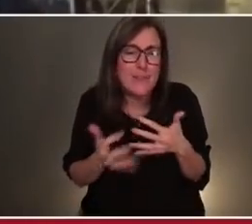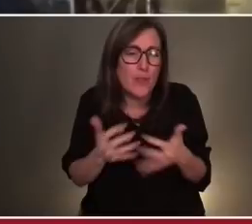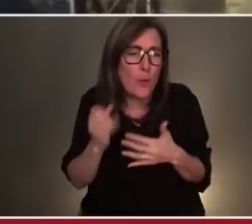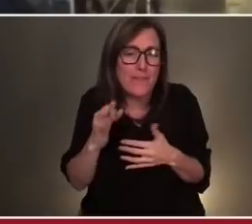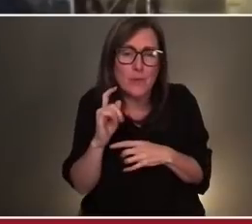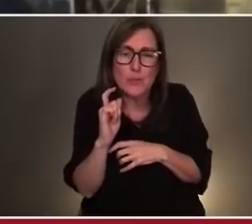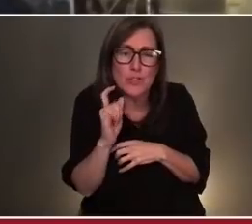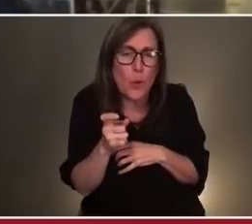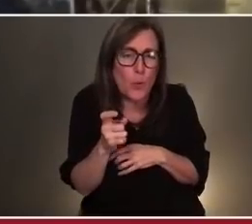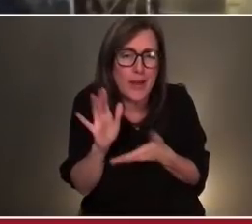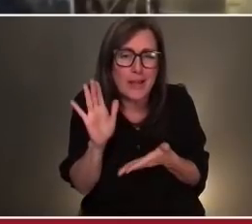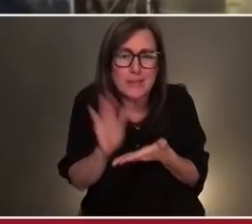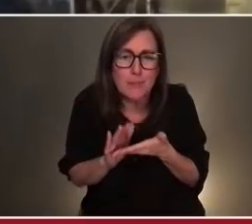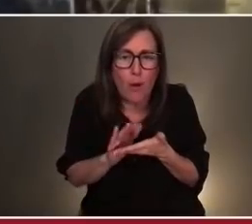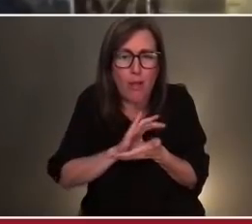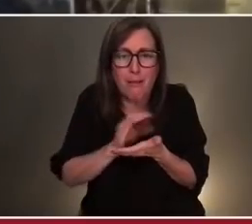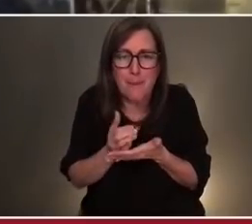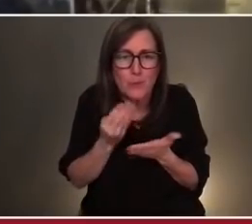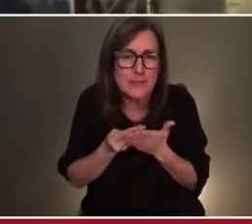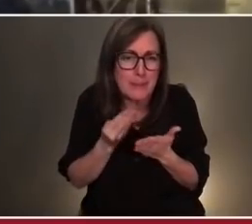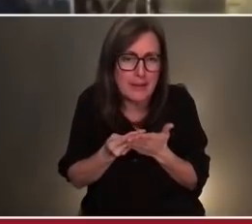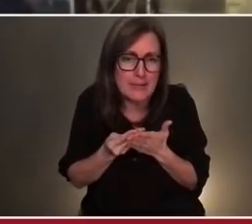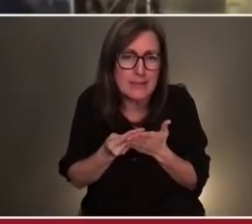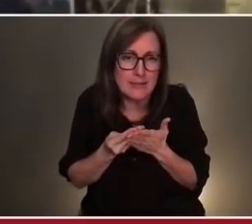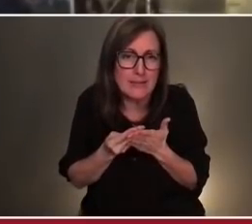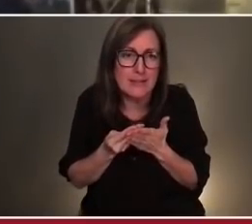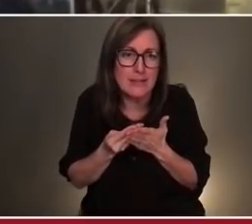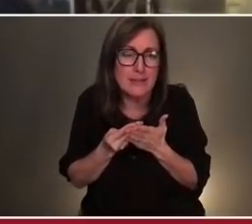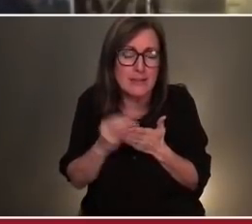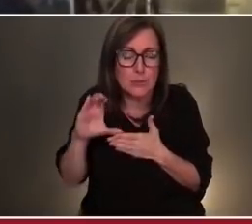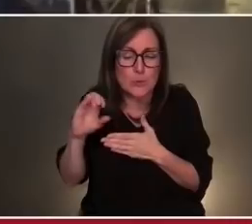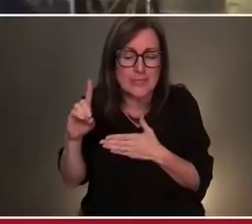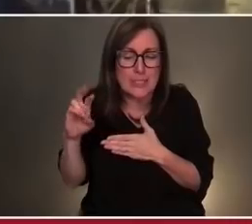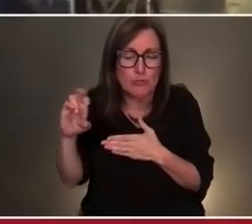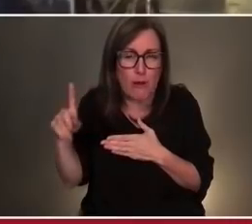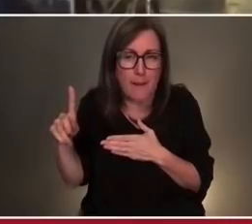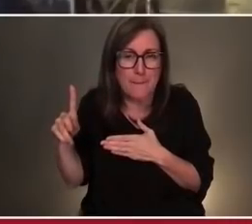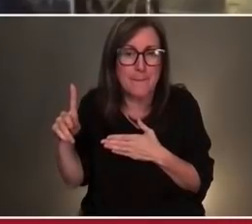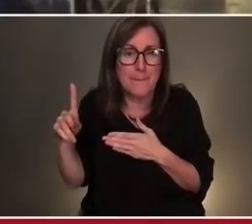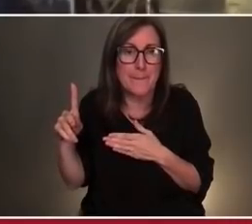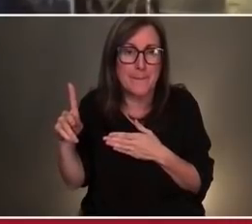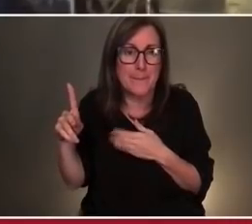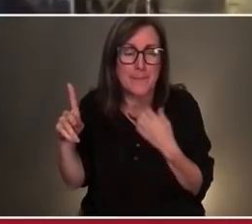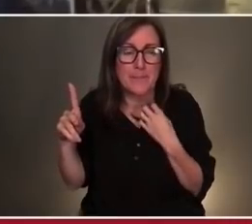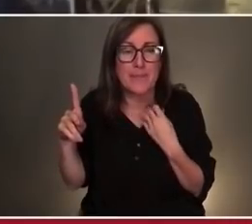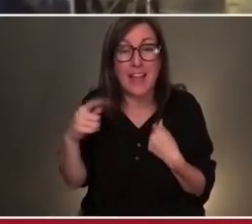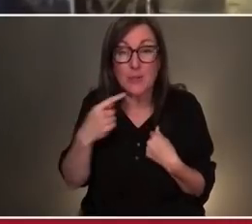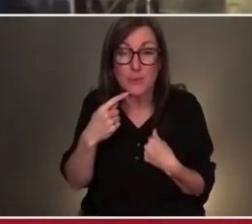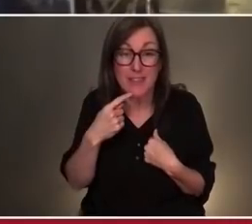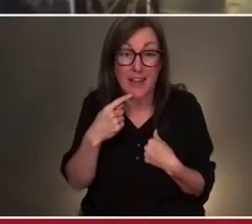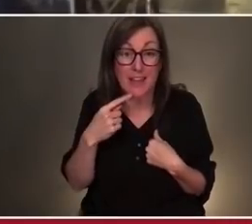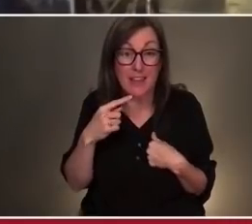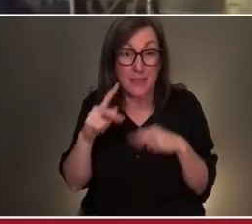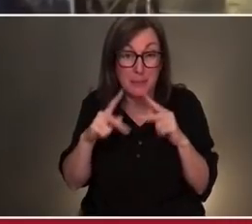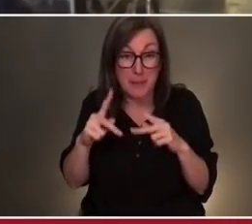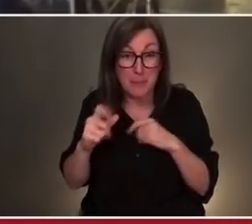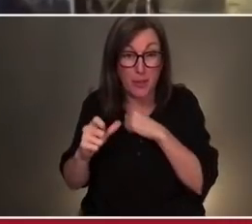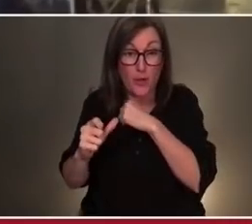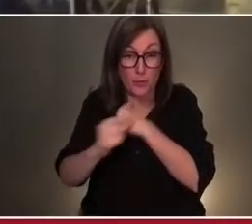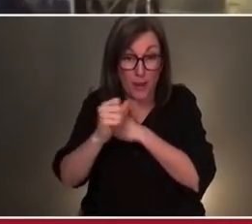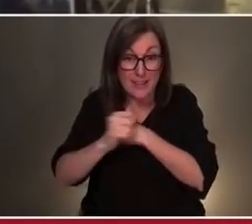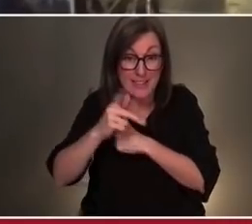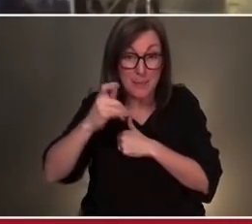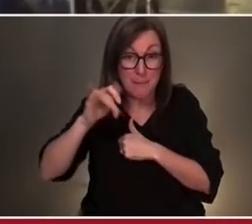to SIDRAP, to say, those people who are threatening public health